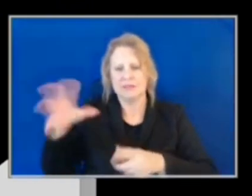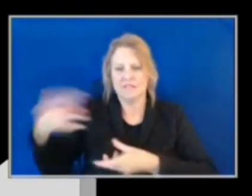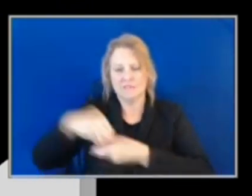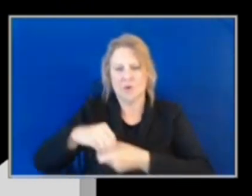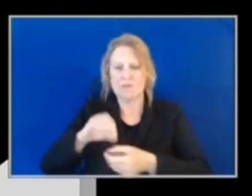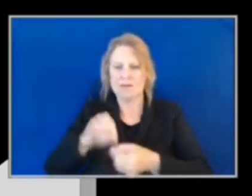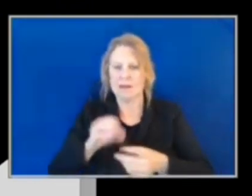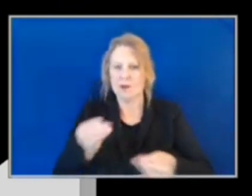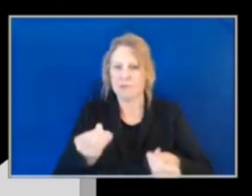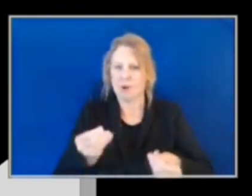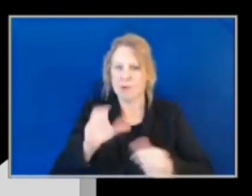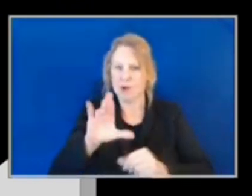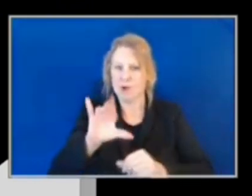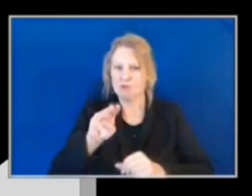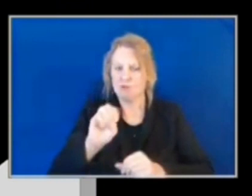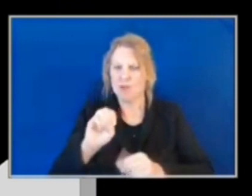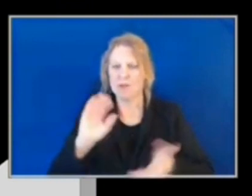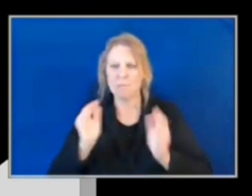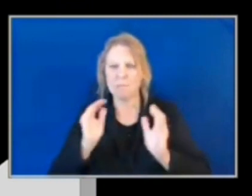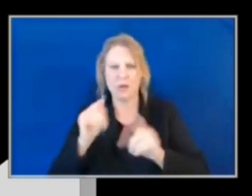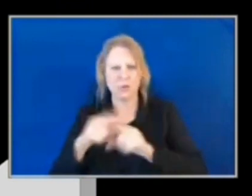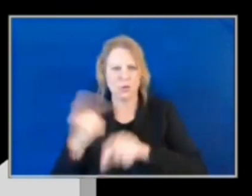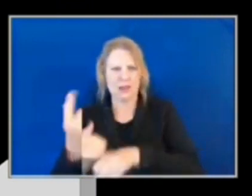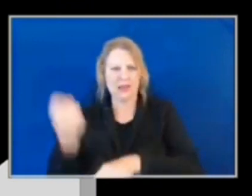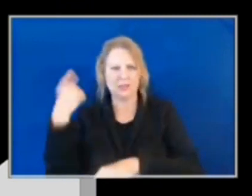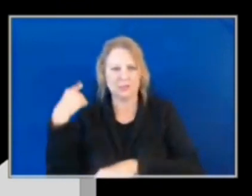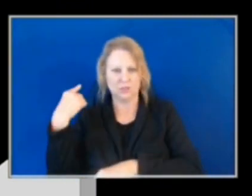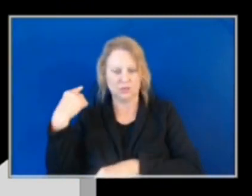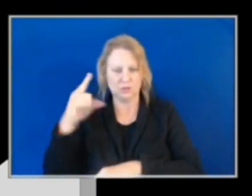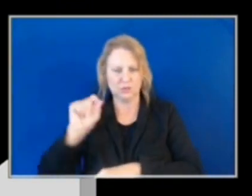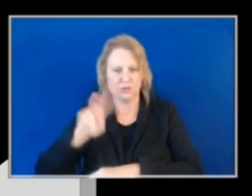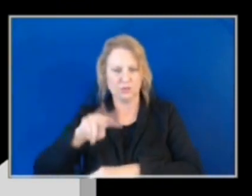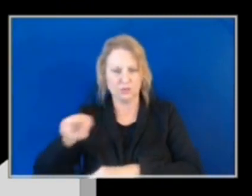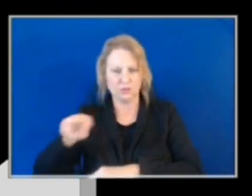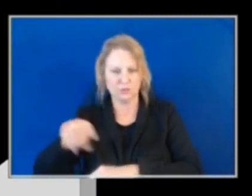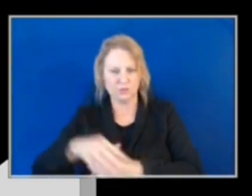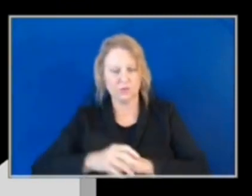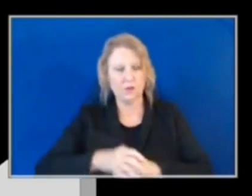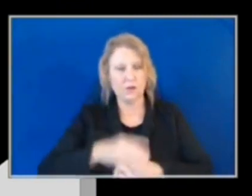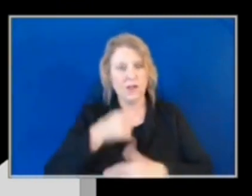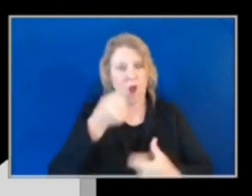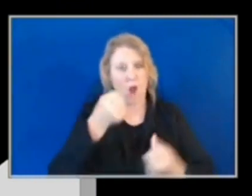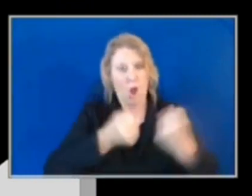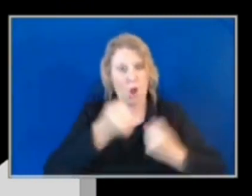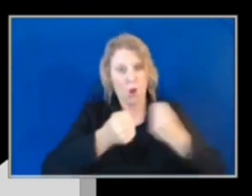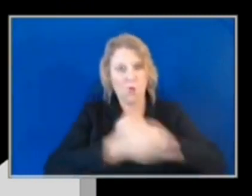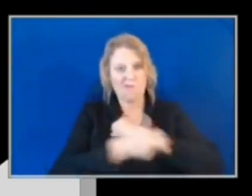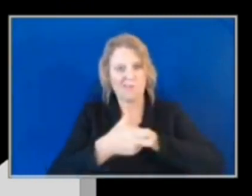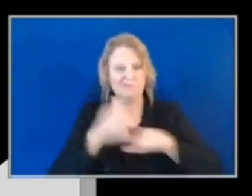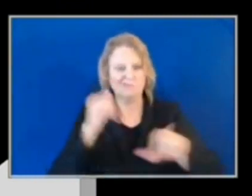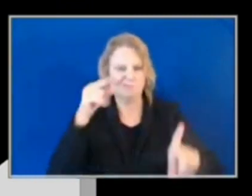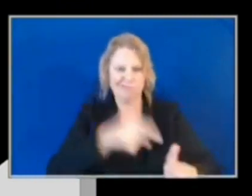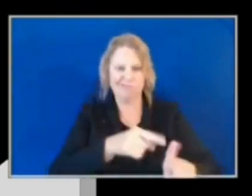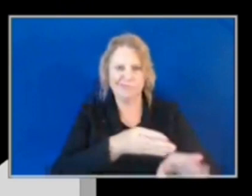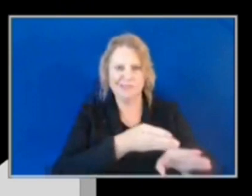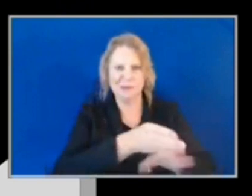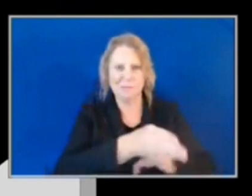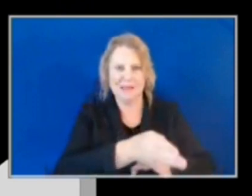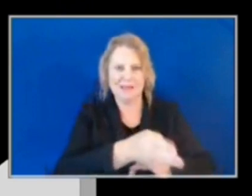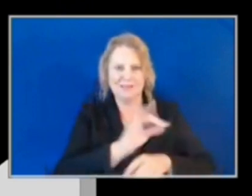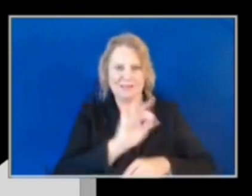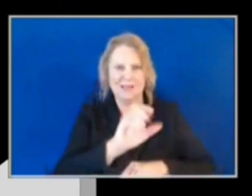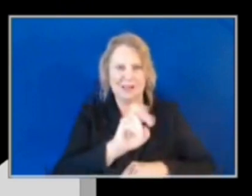compared to the previous year. And again, with our auto thefts being the major contributing factor. All right, with that, I'll turn it back over to LT.